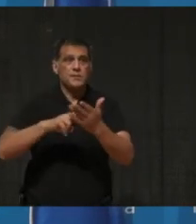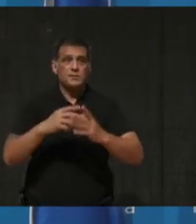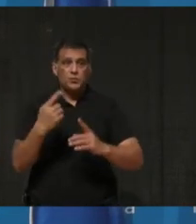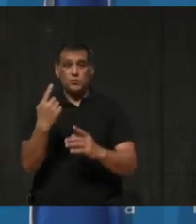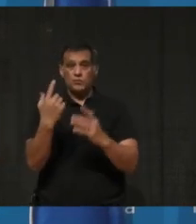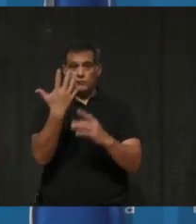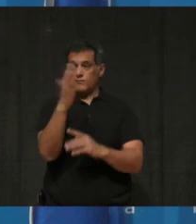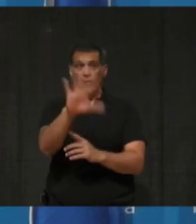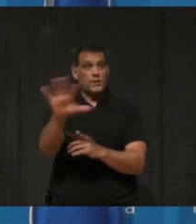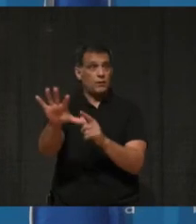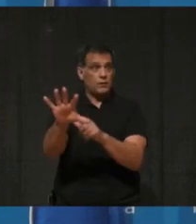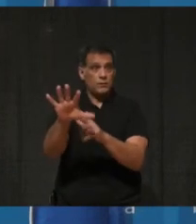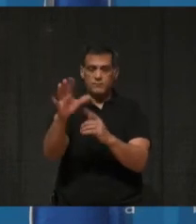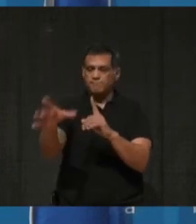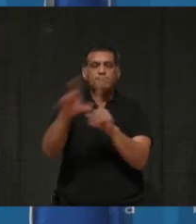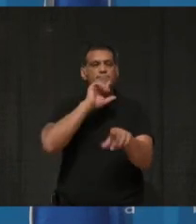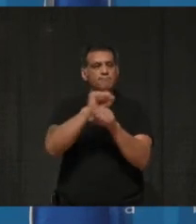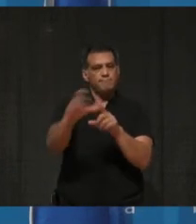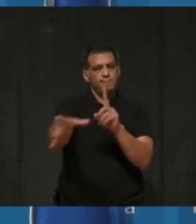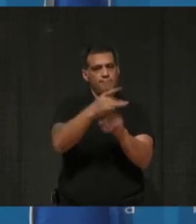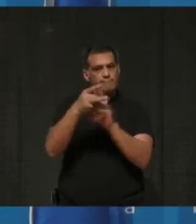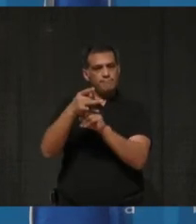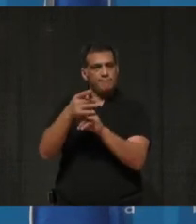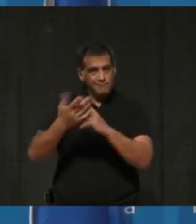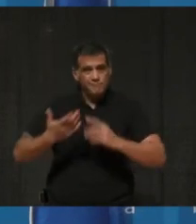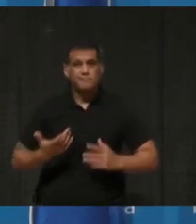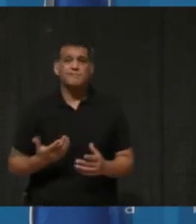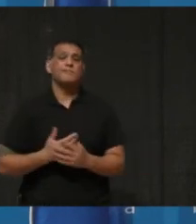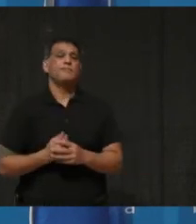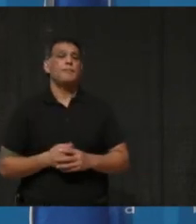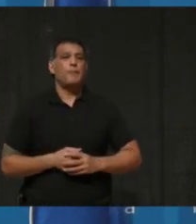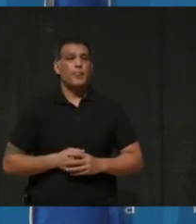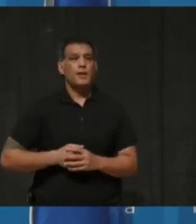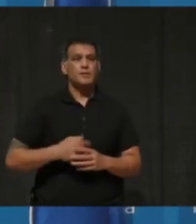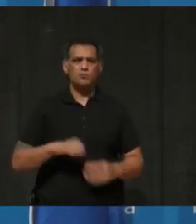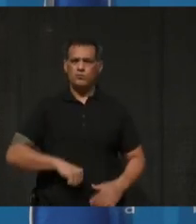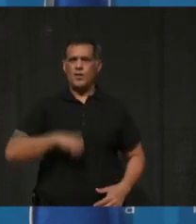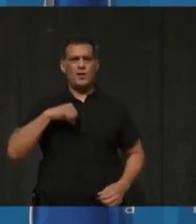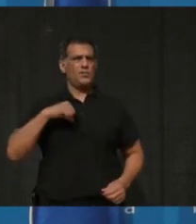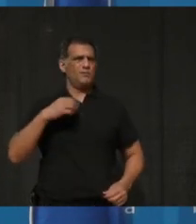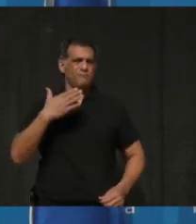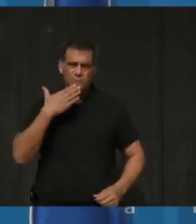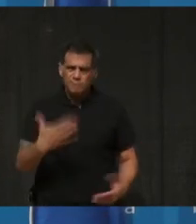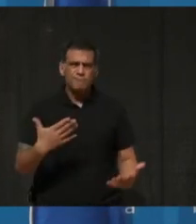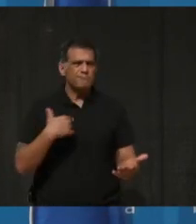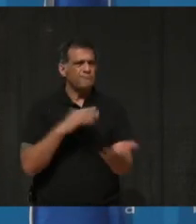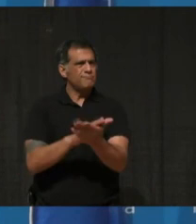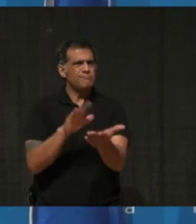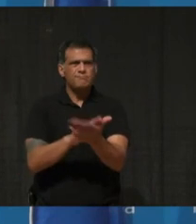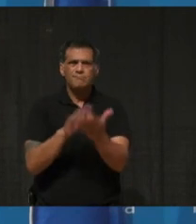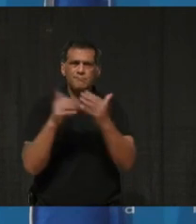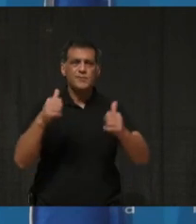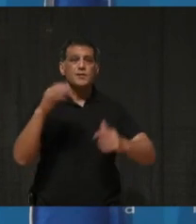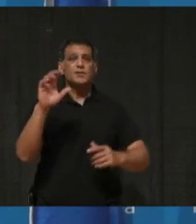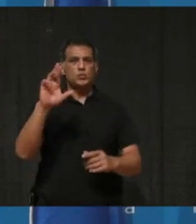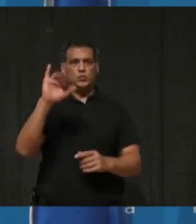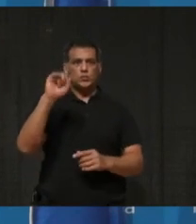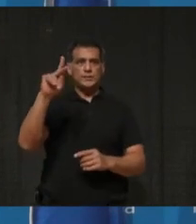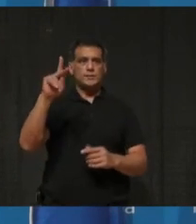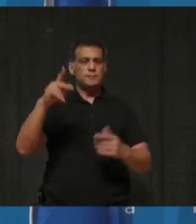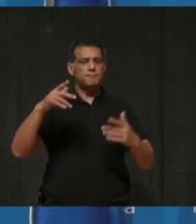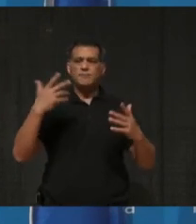cases. I am so proud of what we have accomplished and we can't risk what we have achieved.